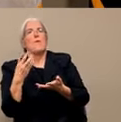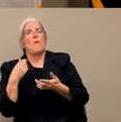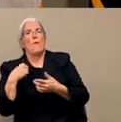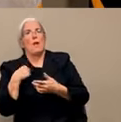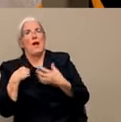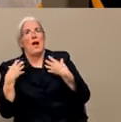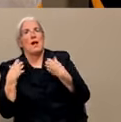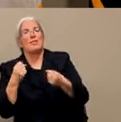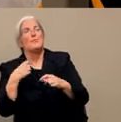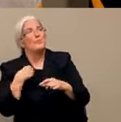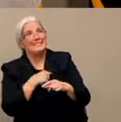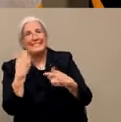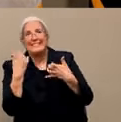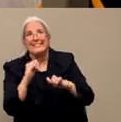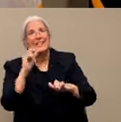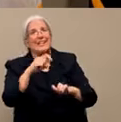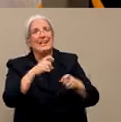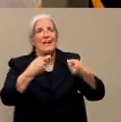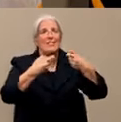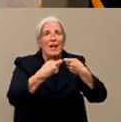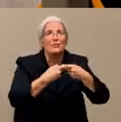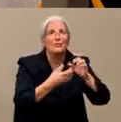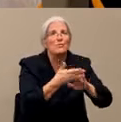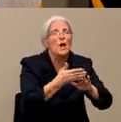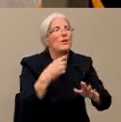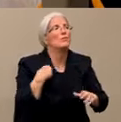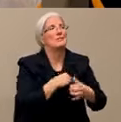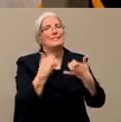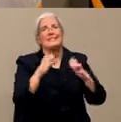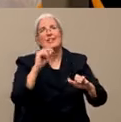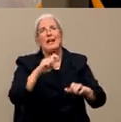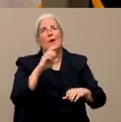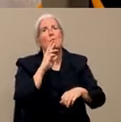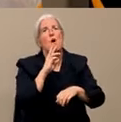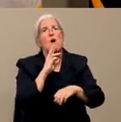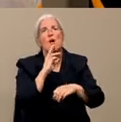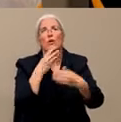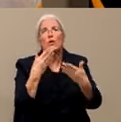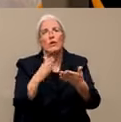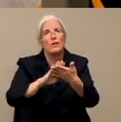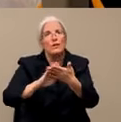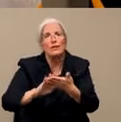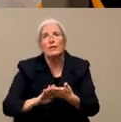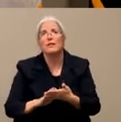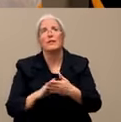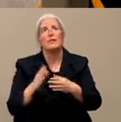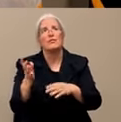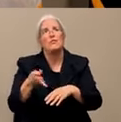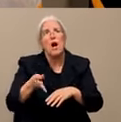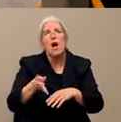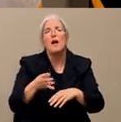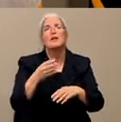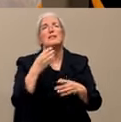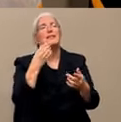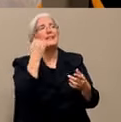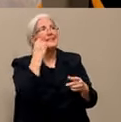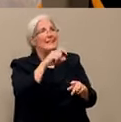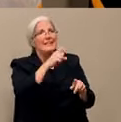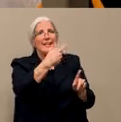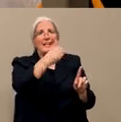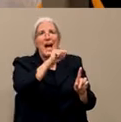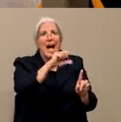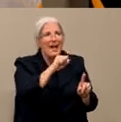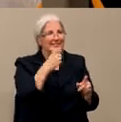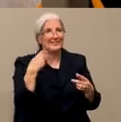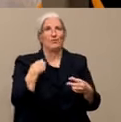need our water flowing. We need our gas. If, you know, it doesn't warm up, we're going to have to still heat our houses if that's what we're using. So we